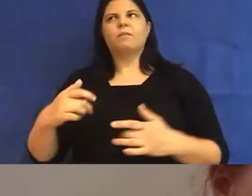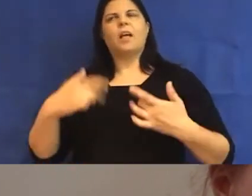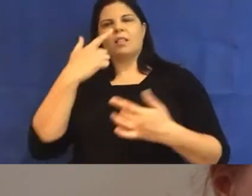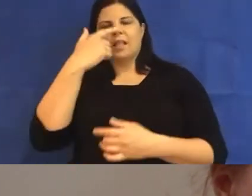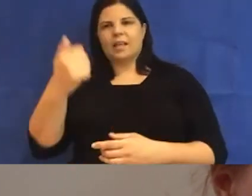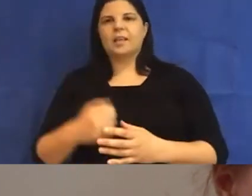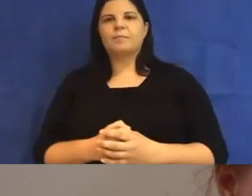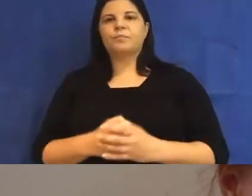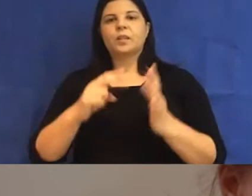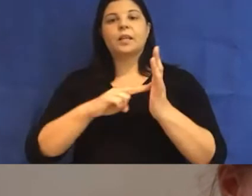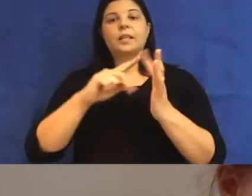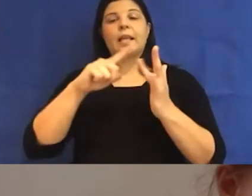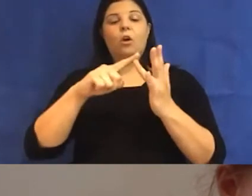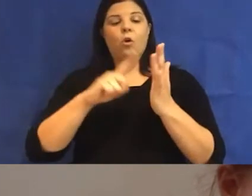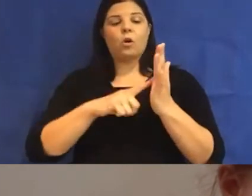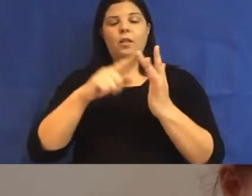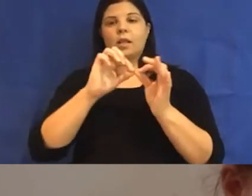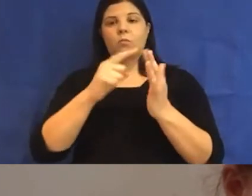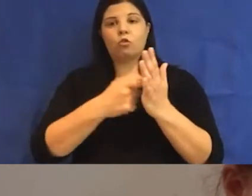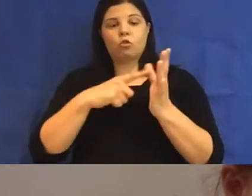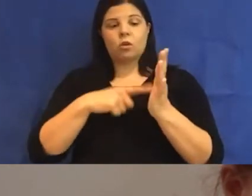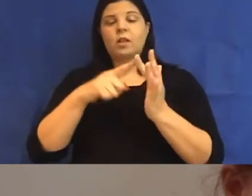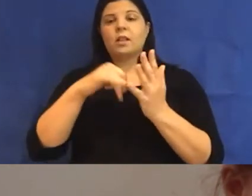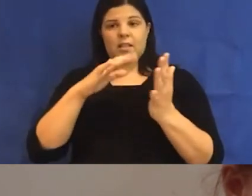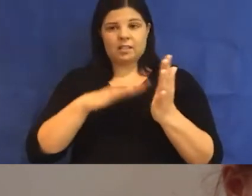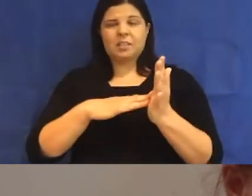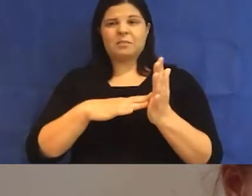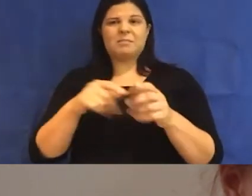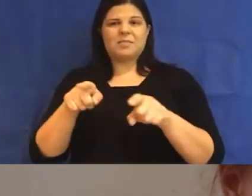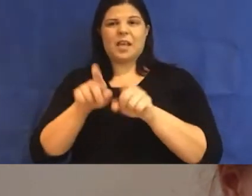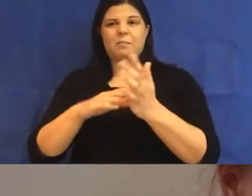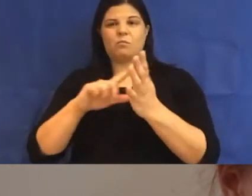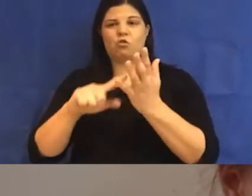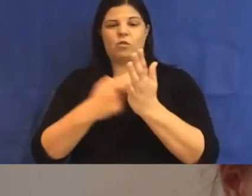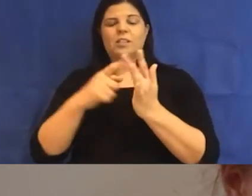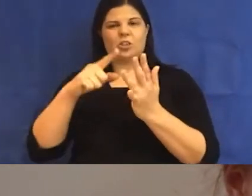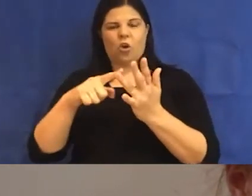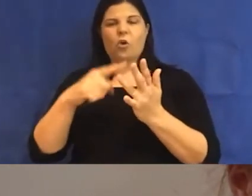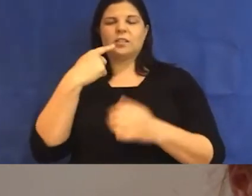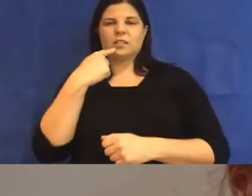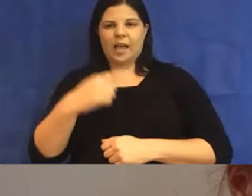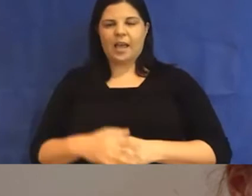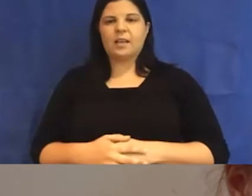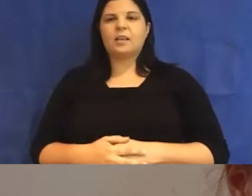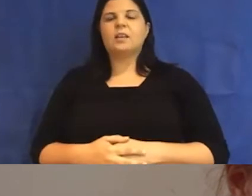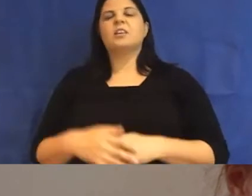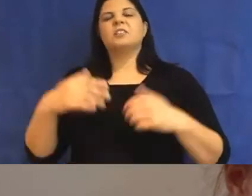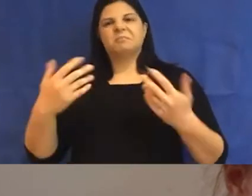Neoliberalism prefigures a subjectivity which is, as Maurizio Lazzarato argues, constituted by its relationship to debt.